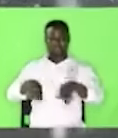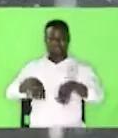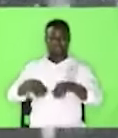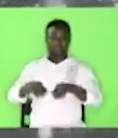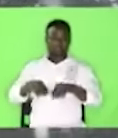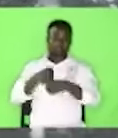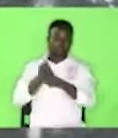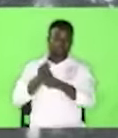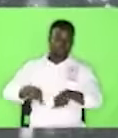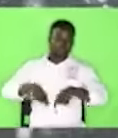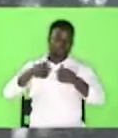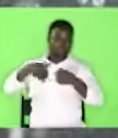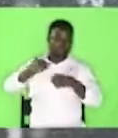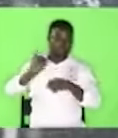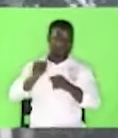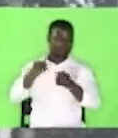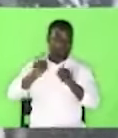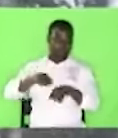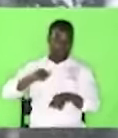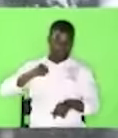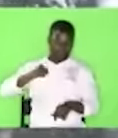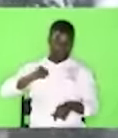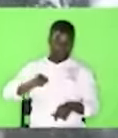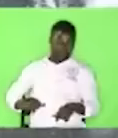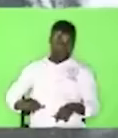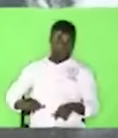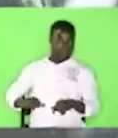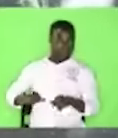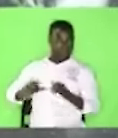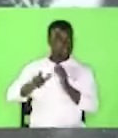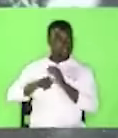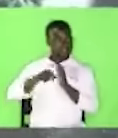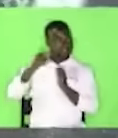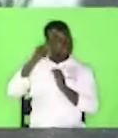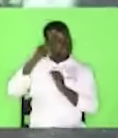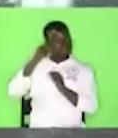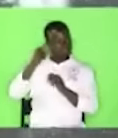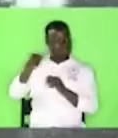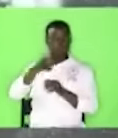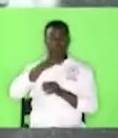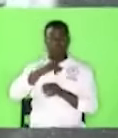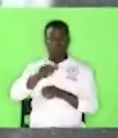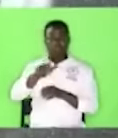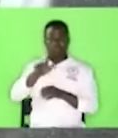When he was operated upon, he was around 36 when he died.